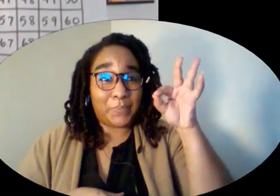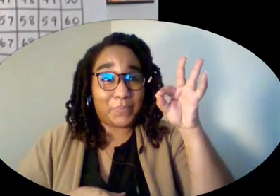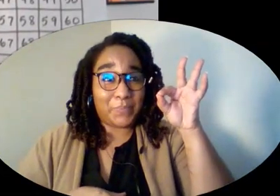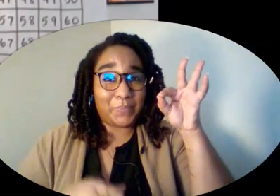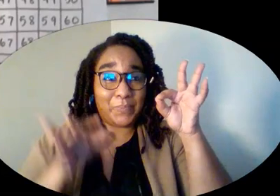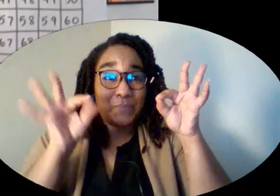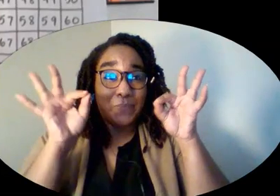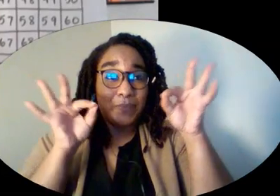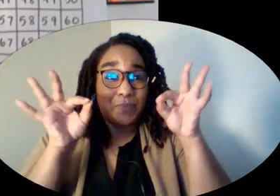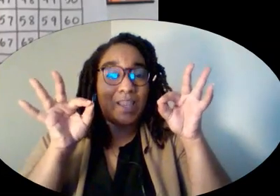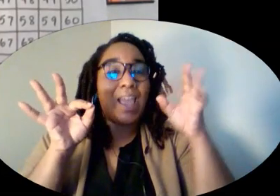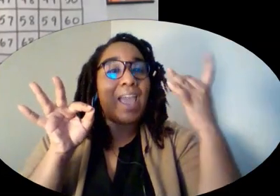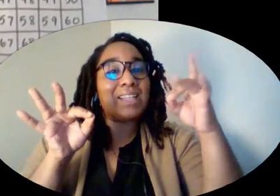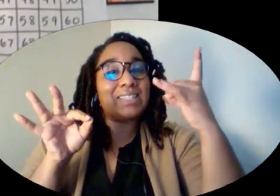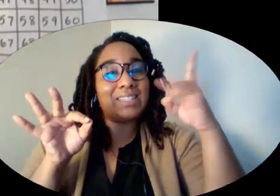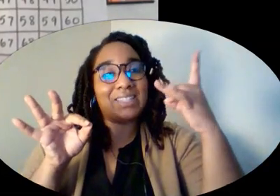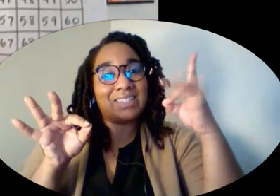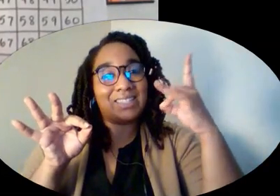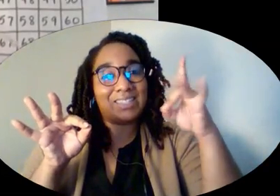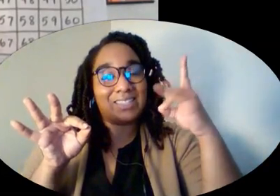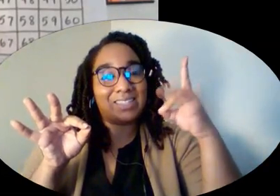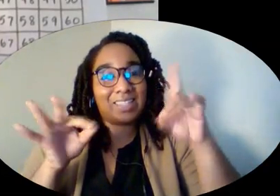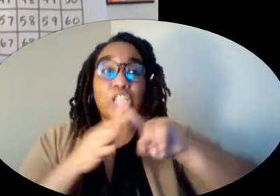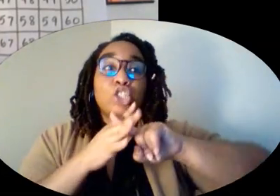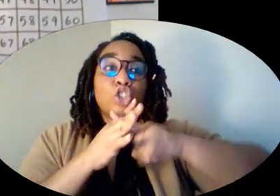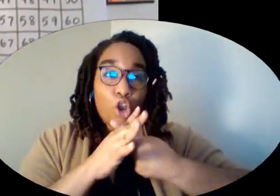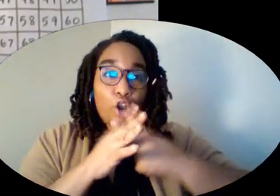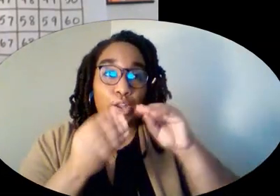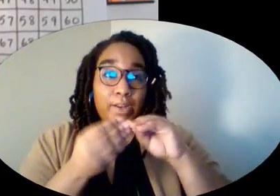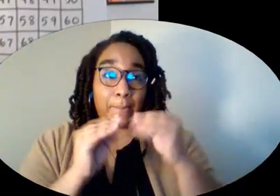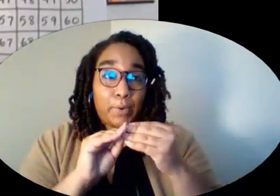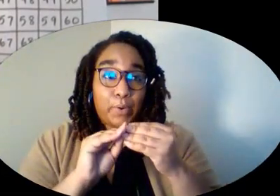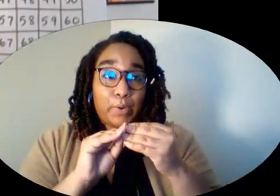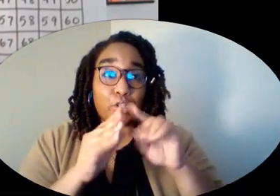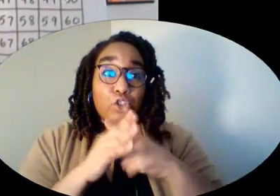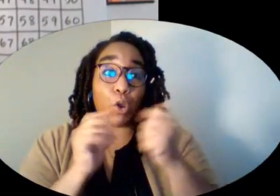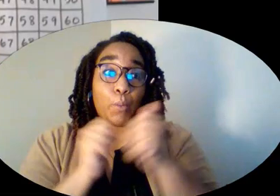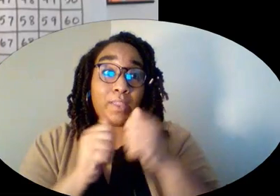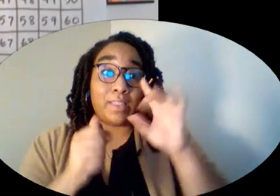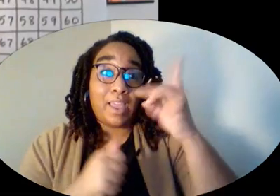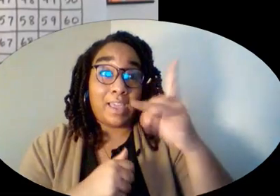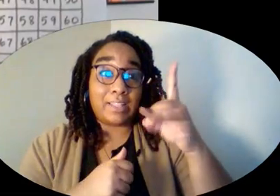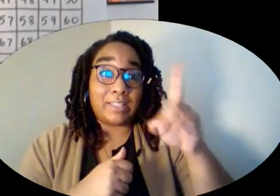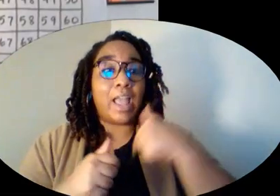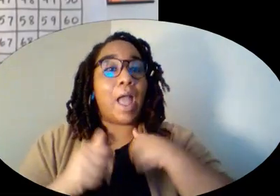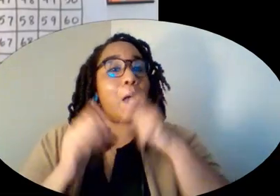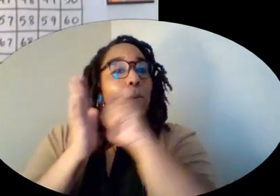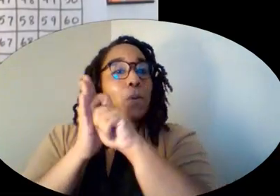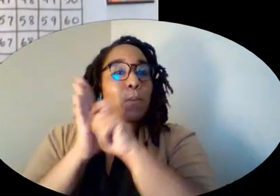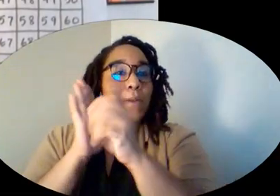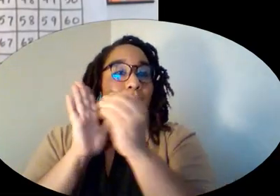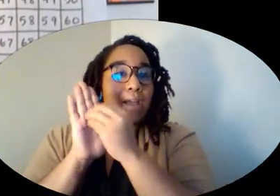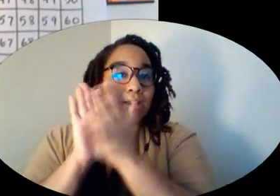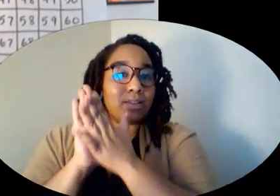Okay, our starting number is 18. So we're going to start with 18. Let me write that down.